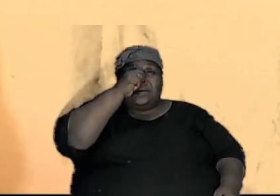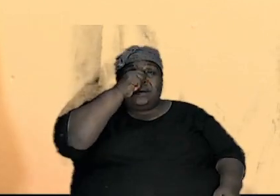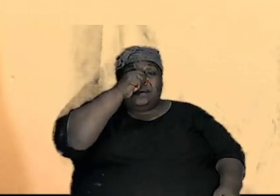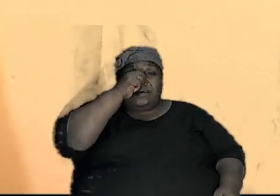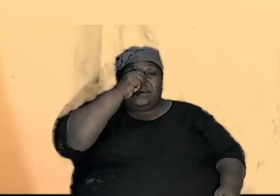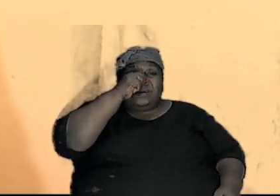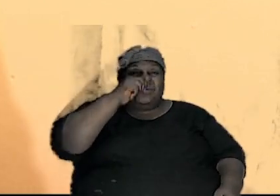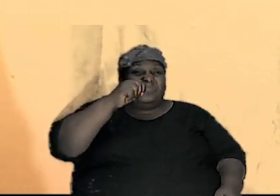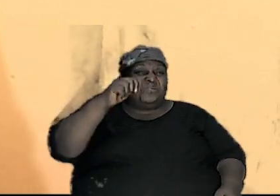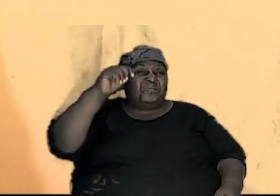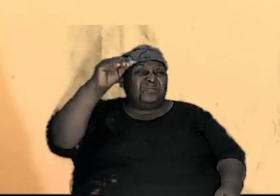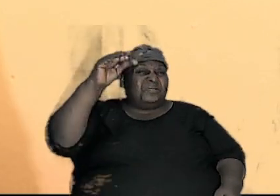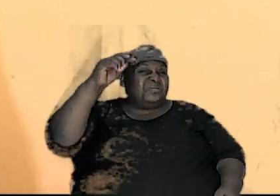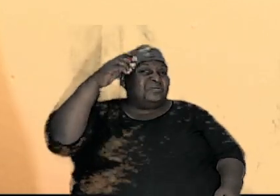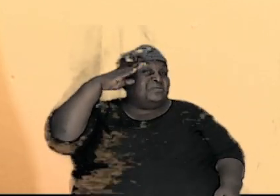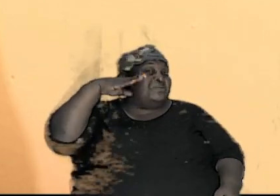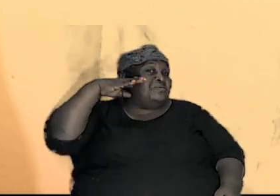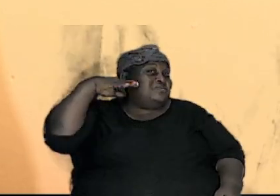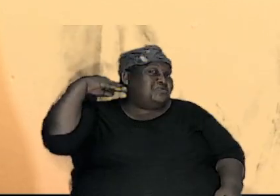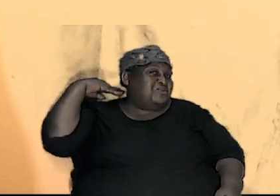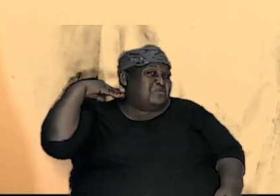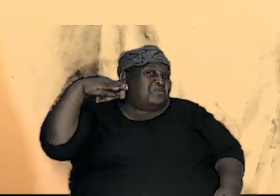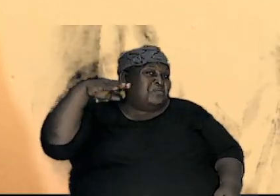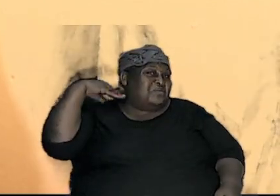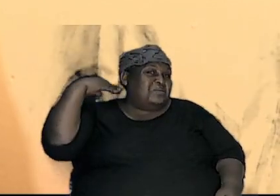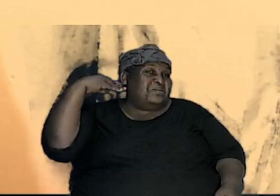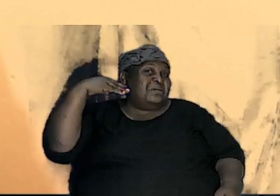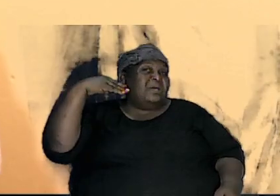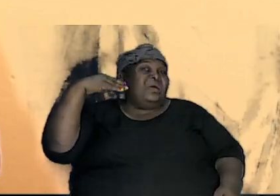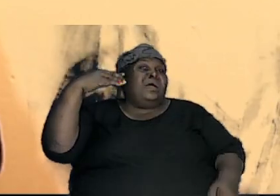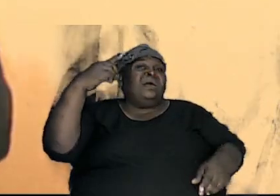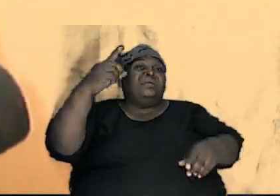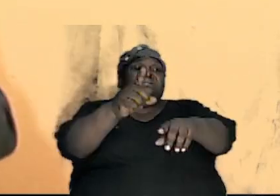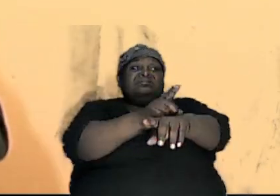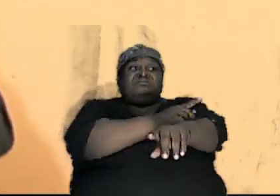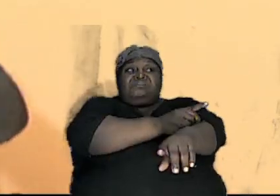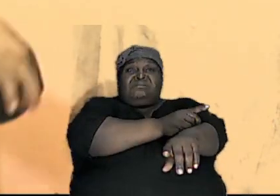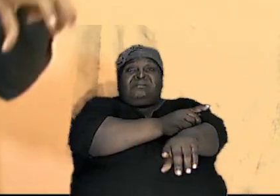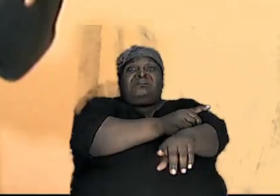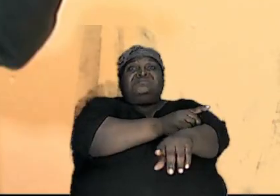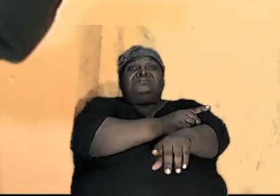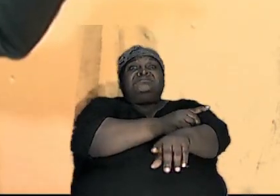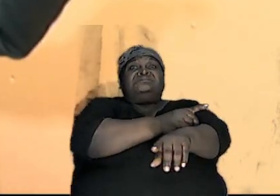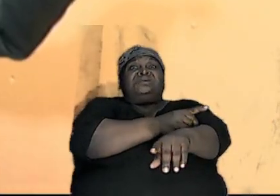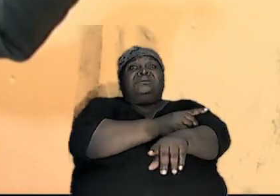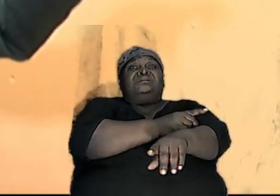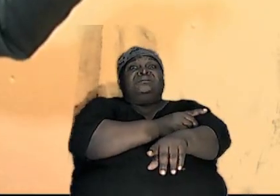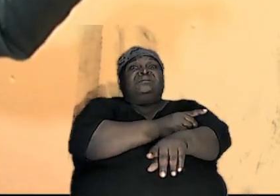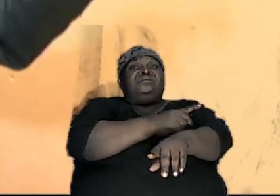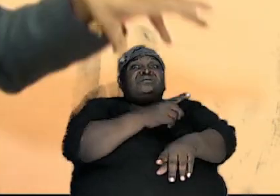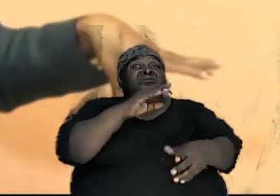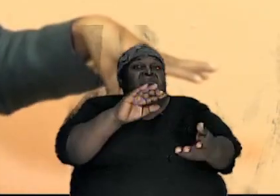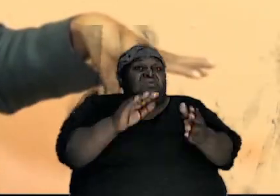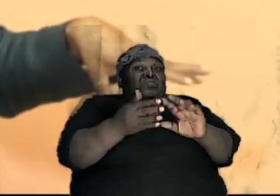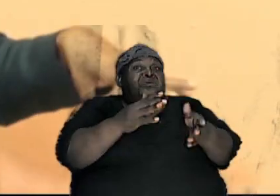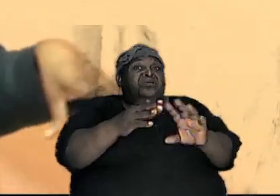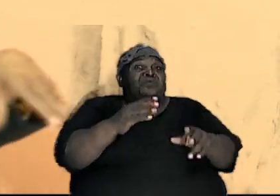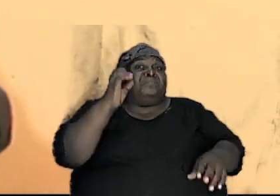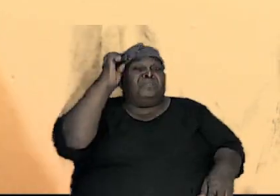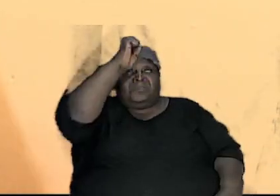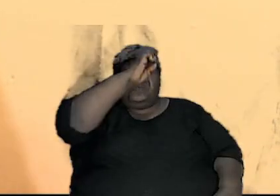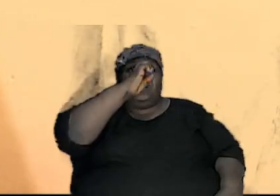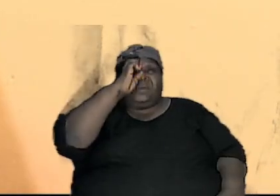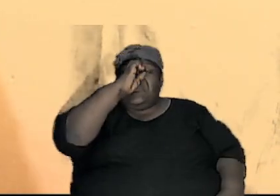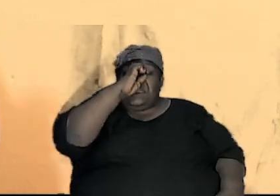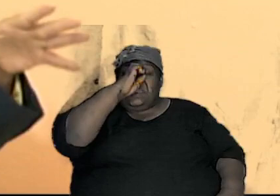tough hair and dark skin compared again to another set who are from Europe with